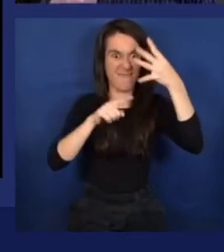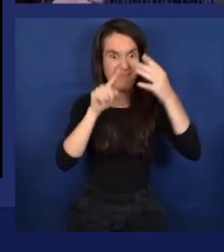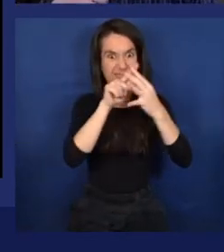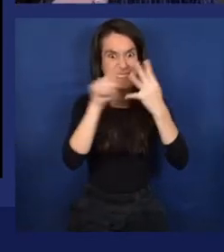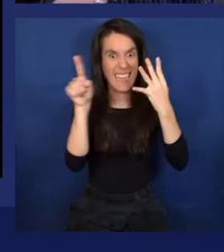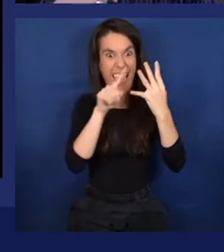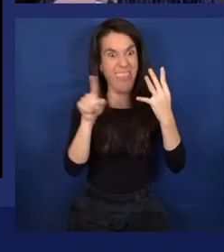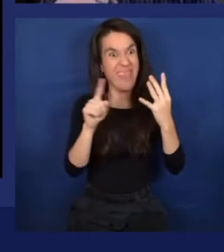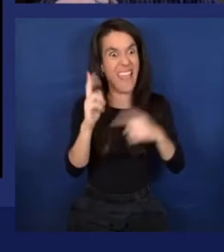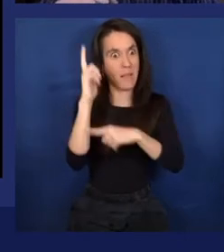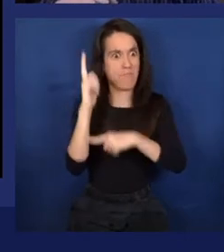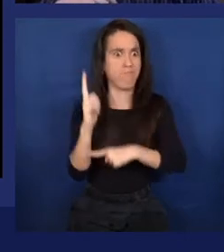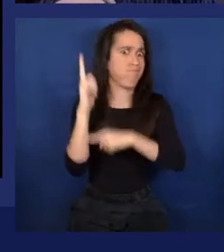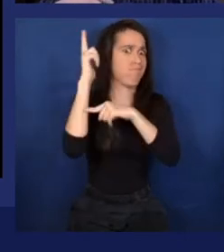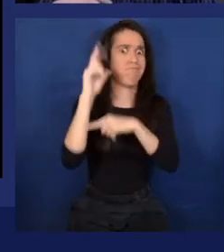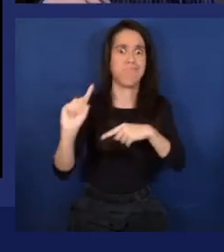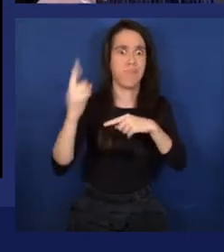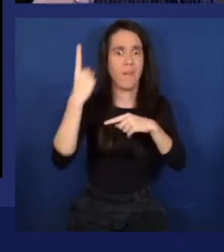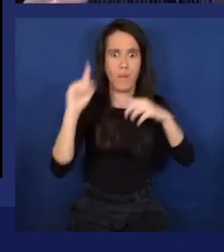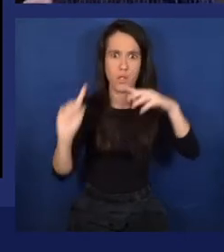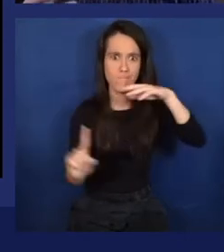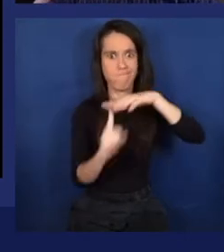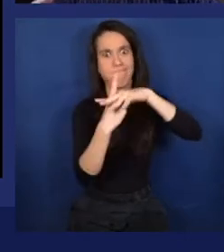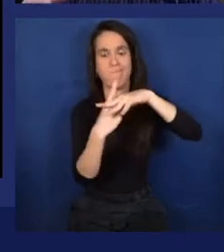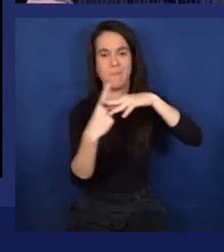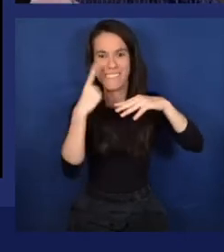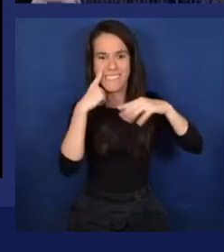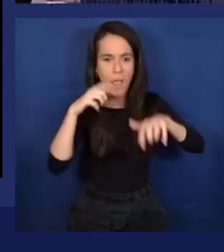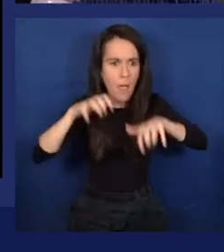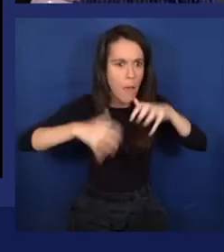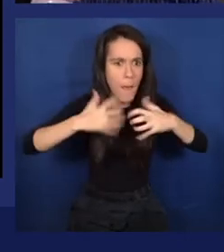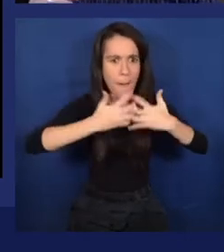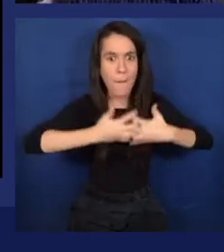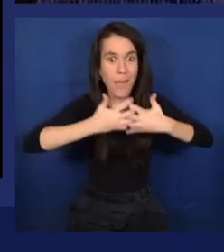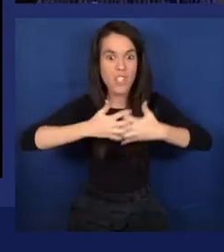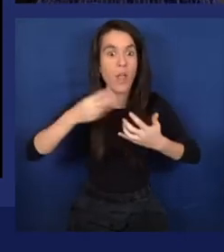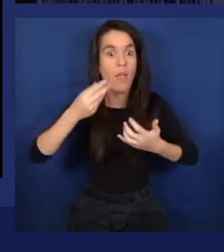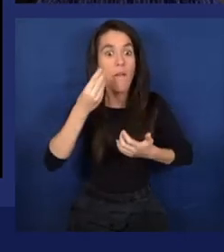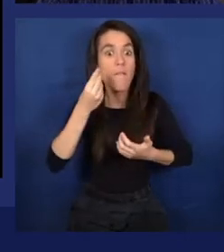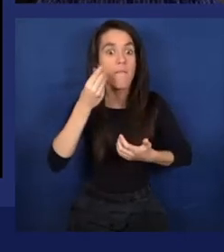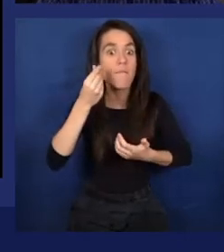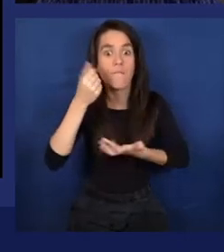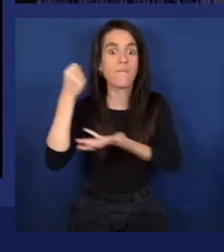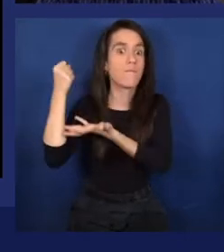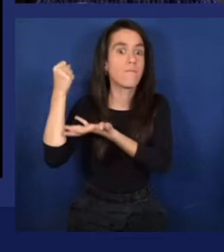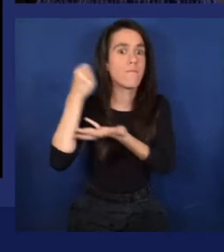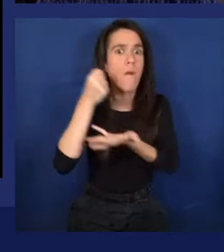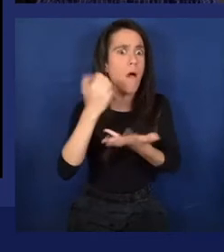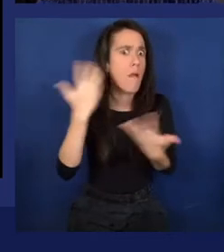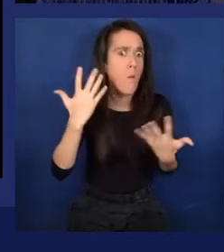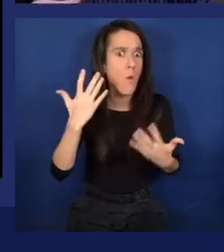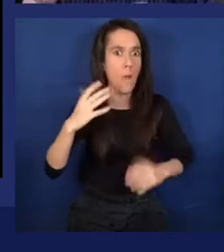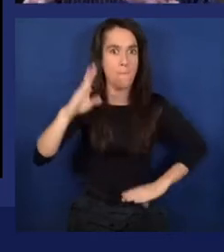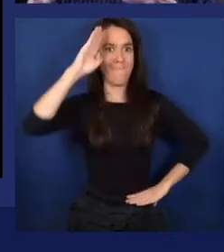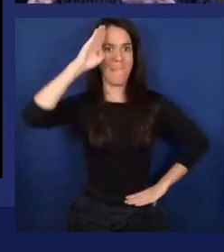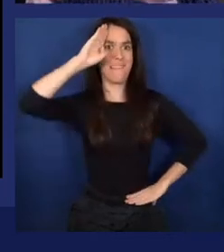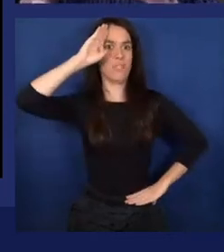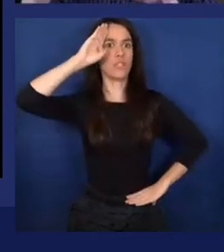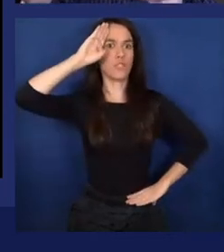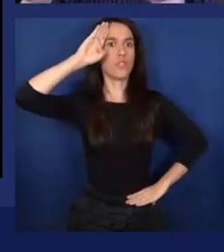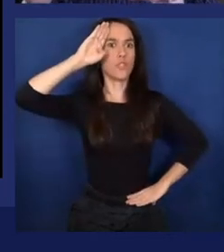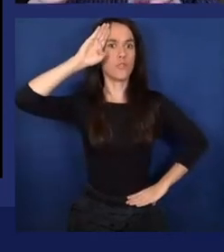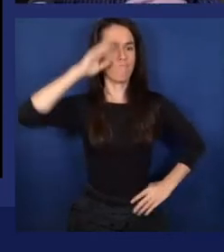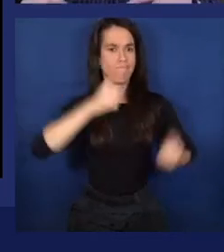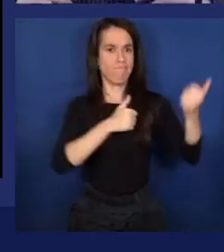in, again, early machines. And a lot of the funding for this comes from the military. And so they've been